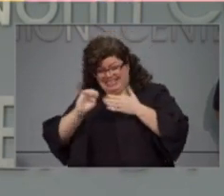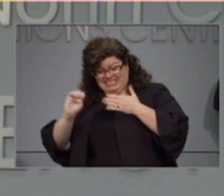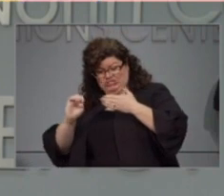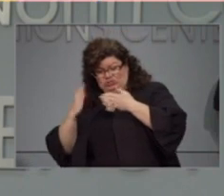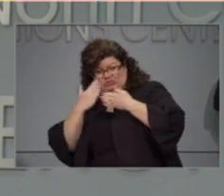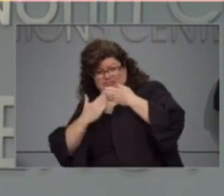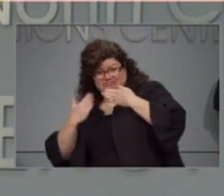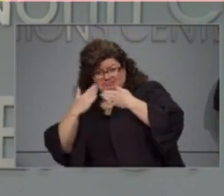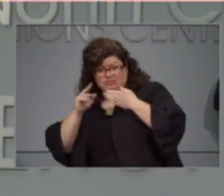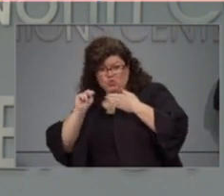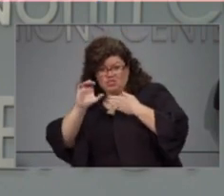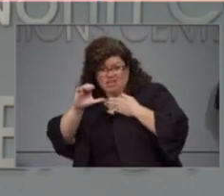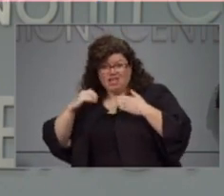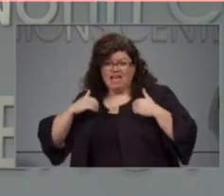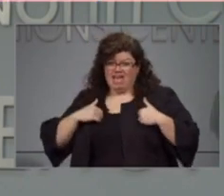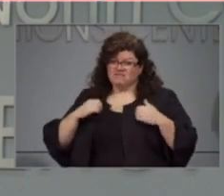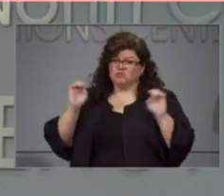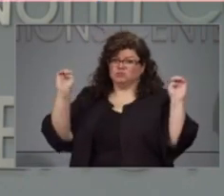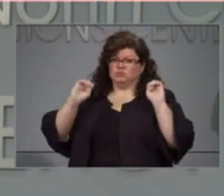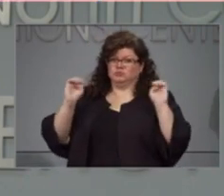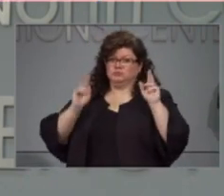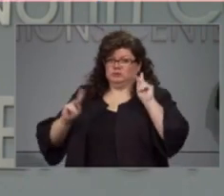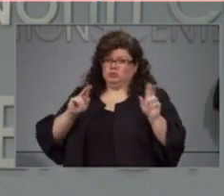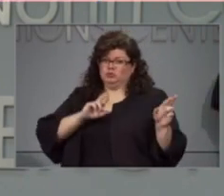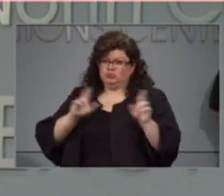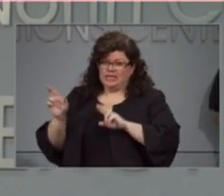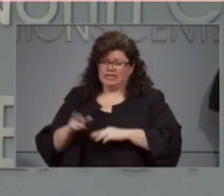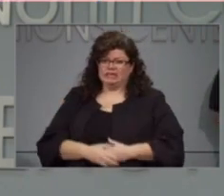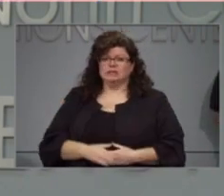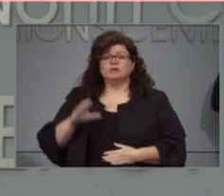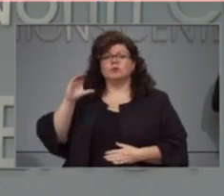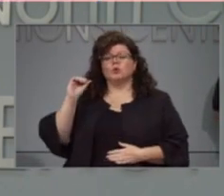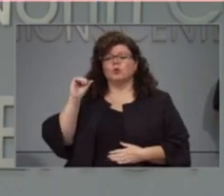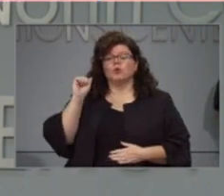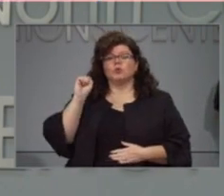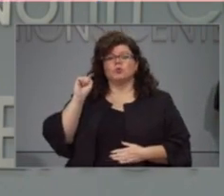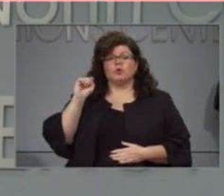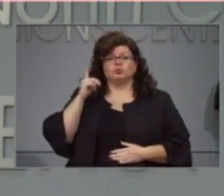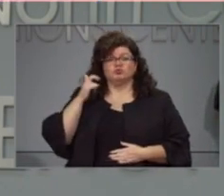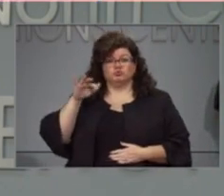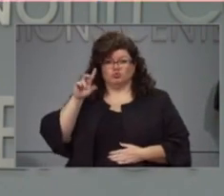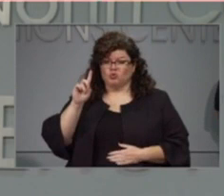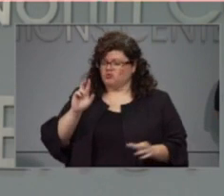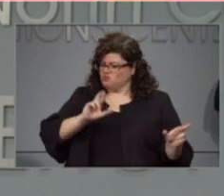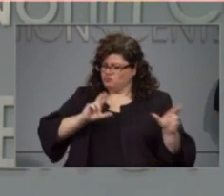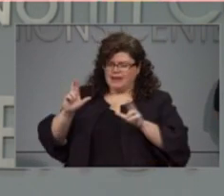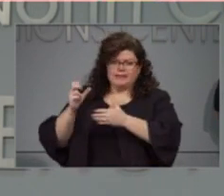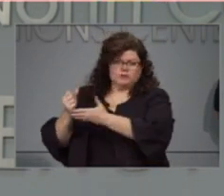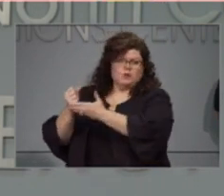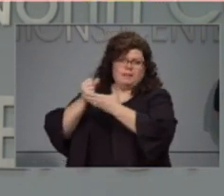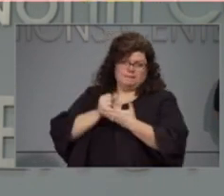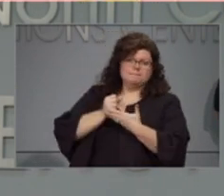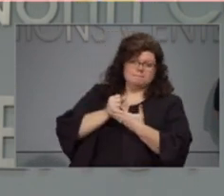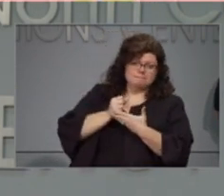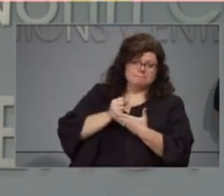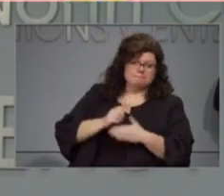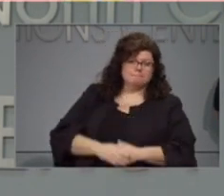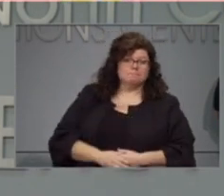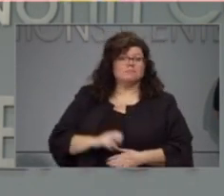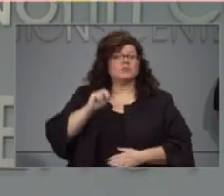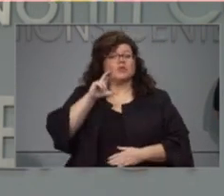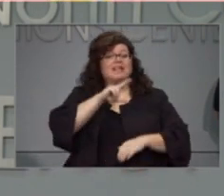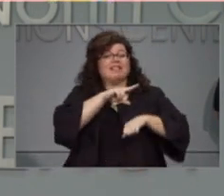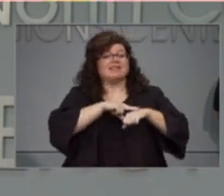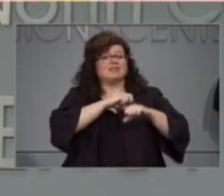state. I've talked with the United States Coast Guard leadership, and they are standing by to help, along with our North Carolina